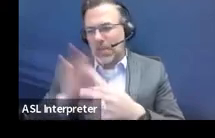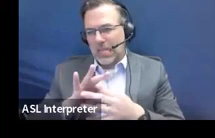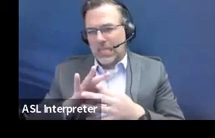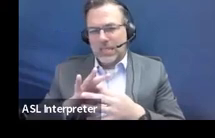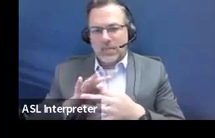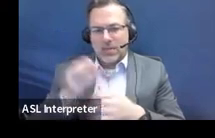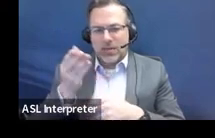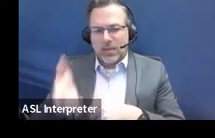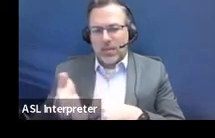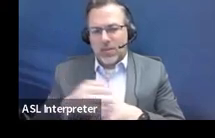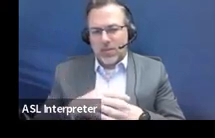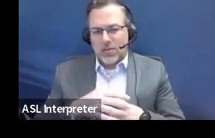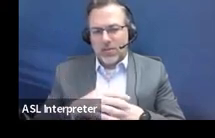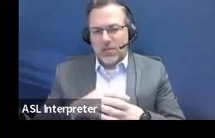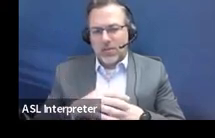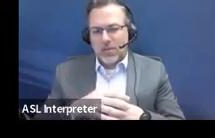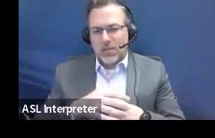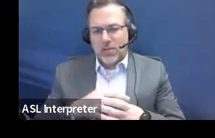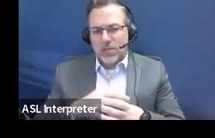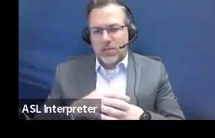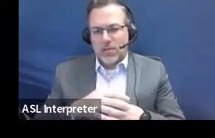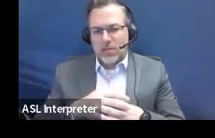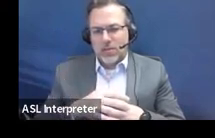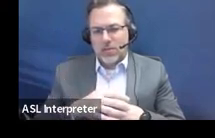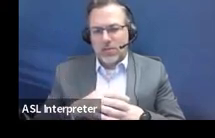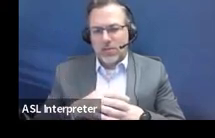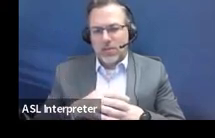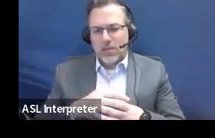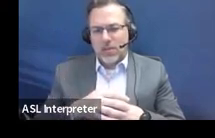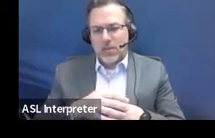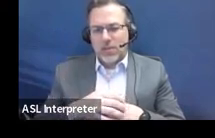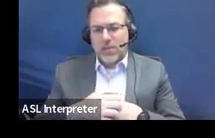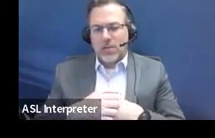for the whole department of education.